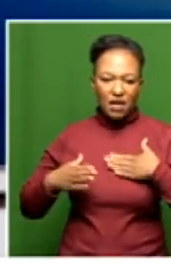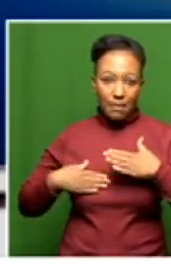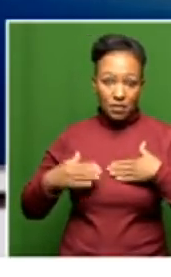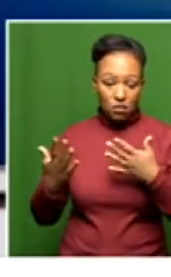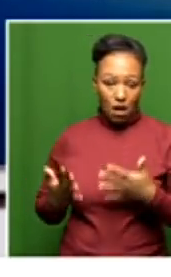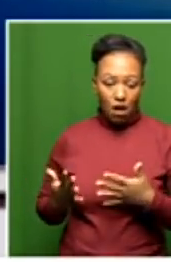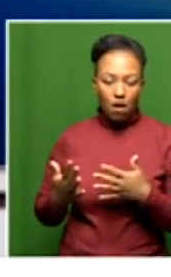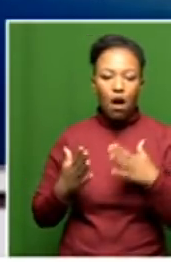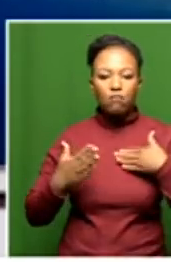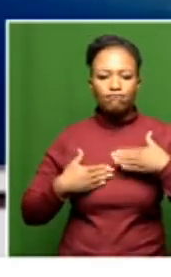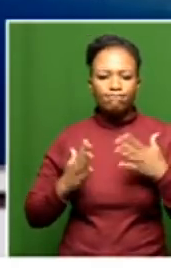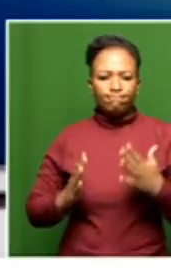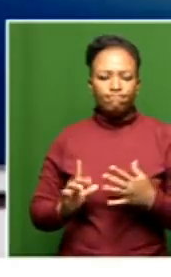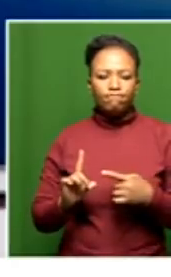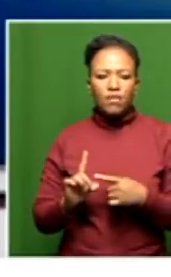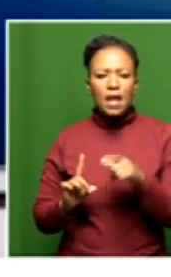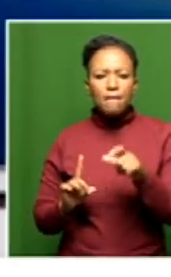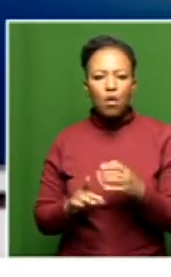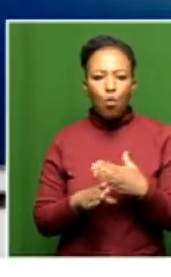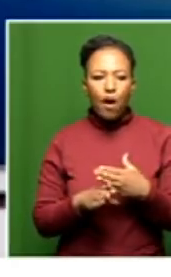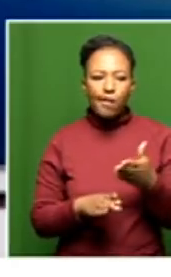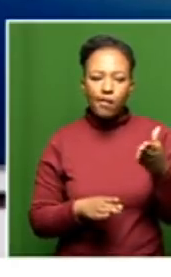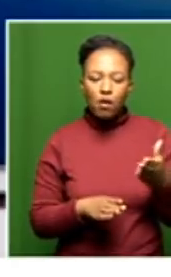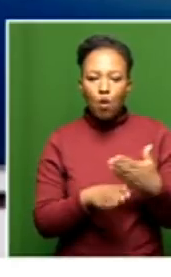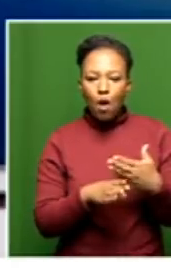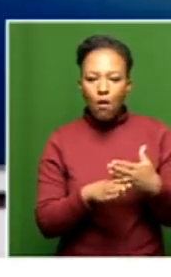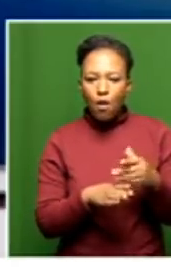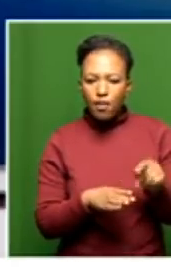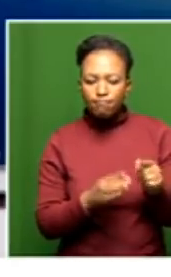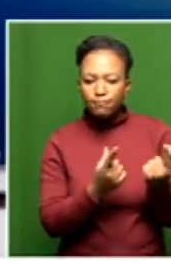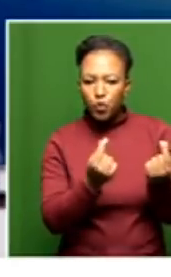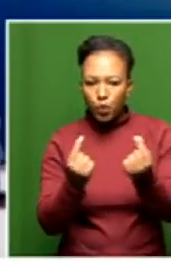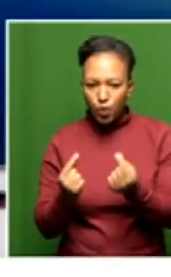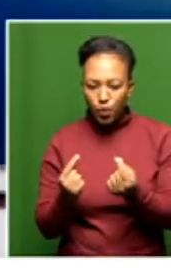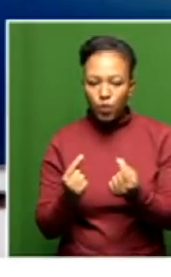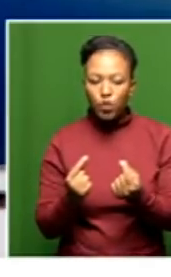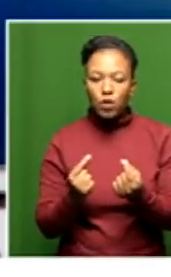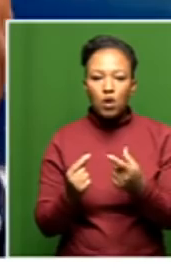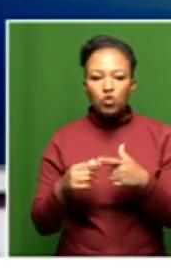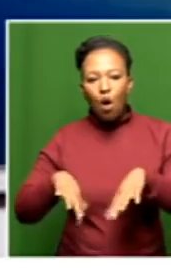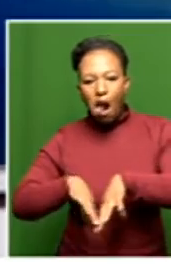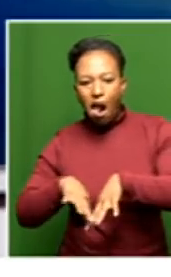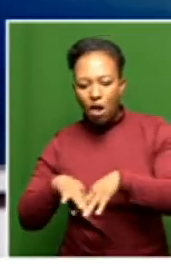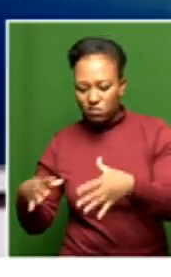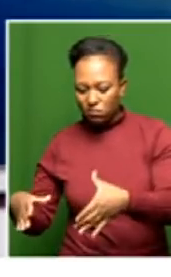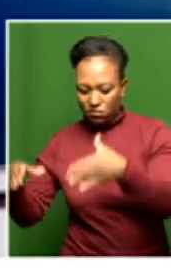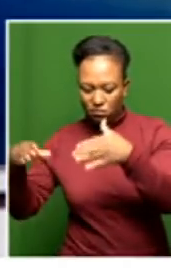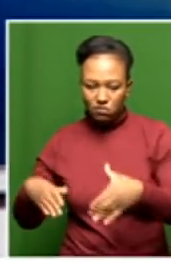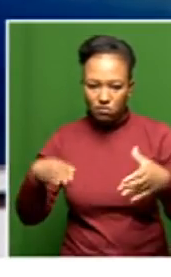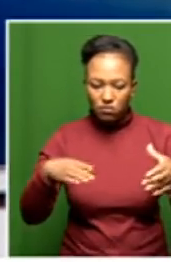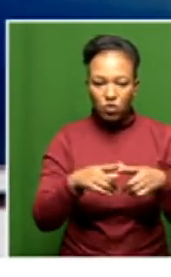people who are on side, working, putting up those garbage facilities, cleaning the,